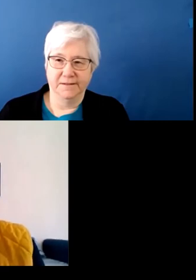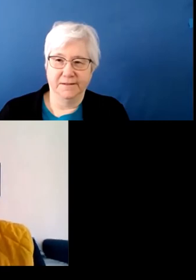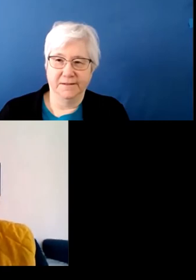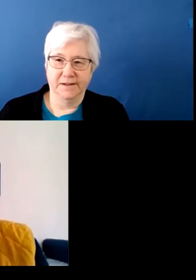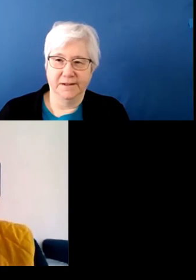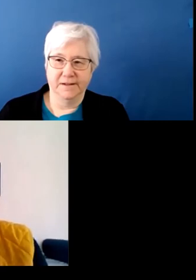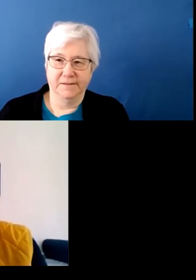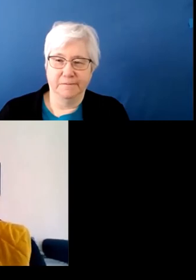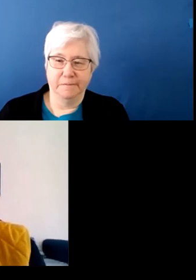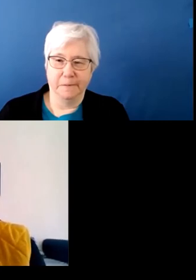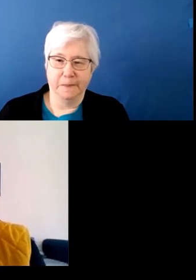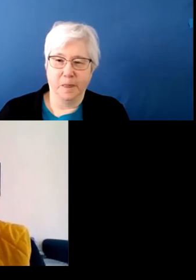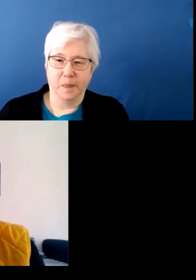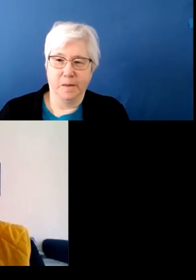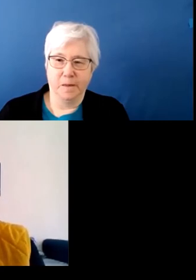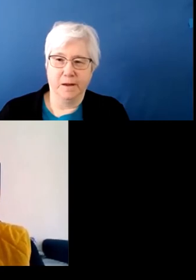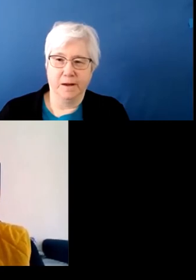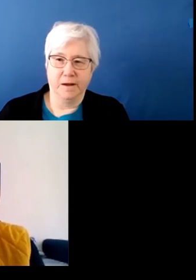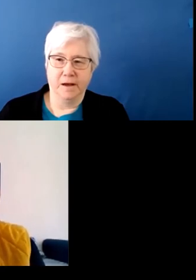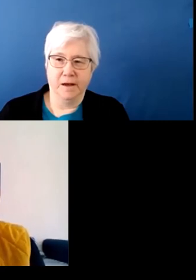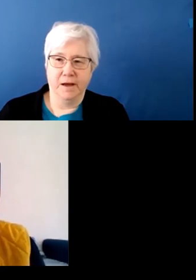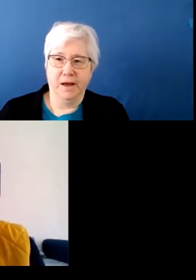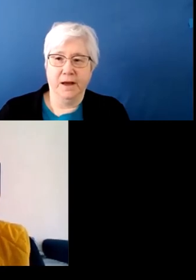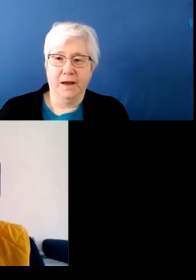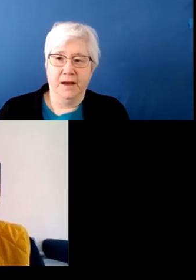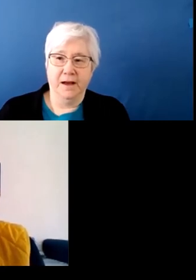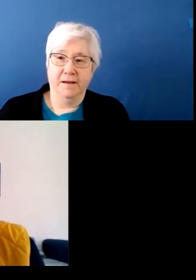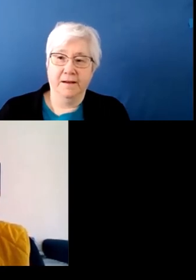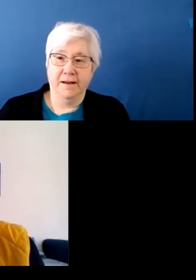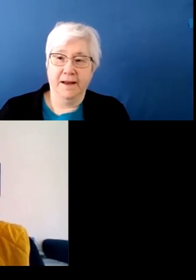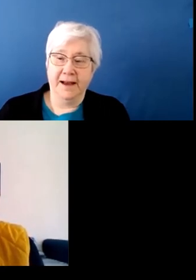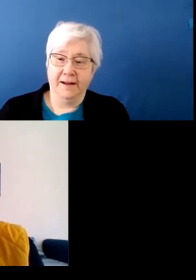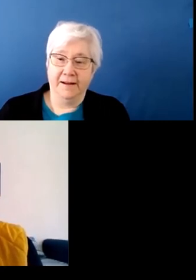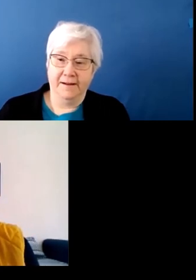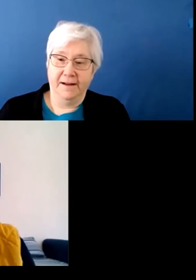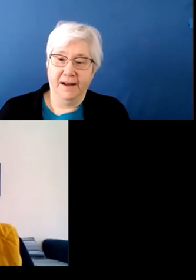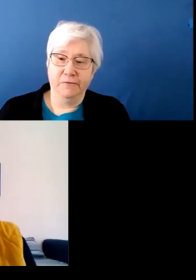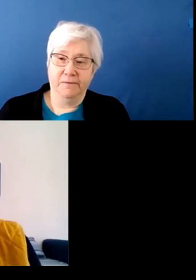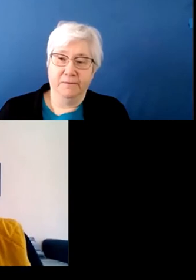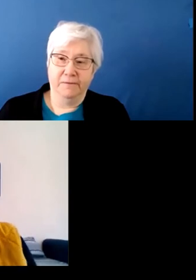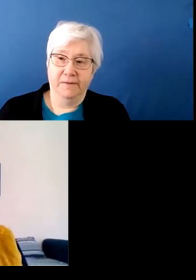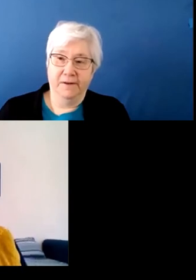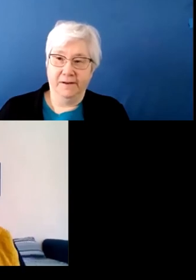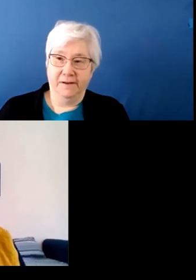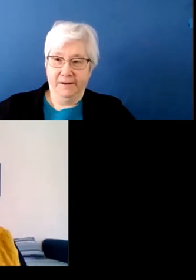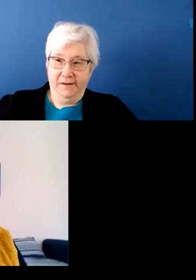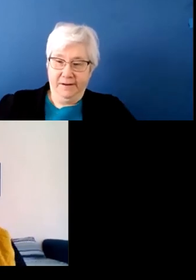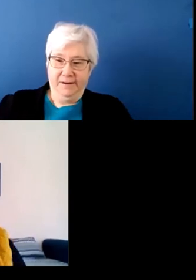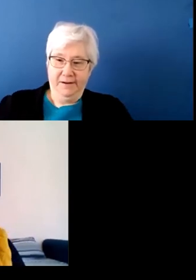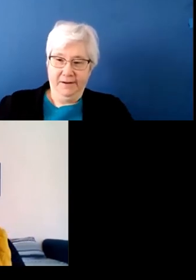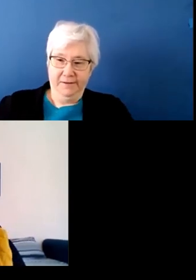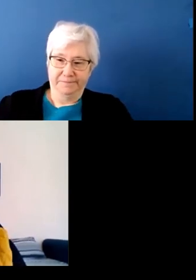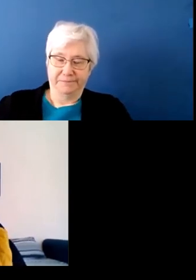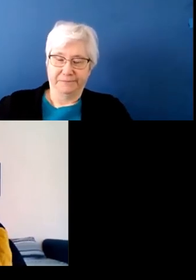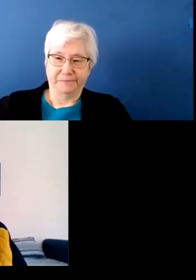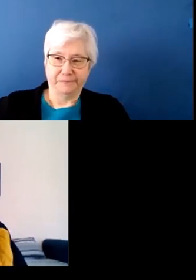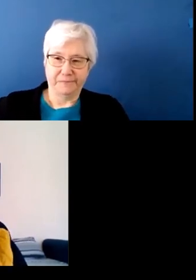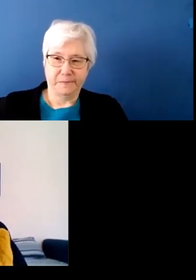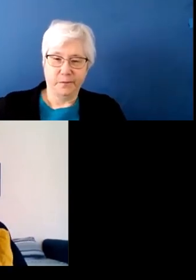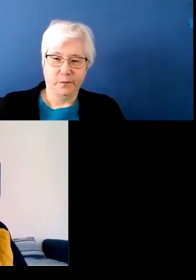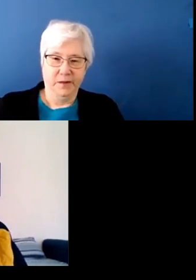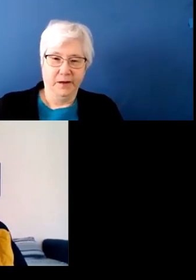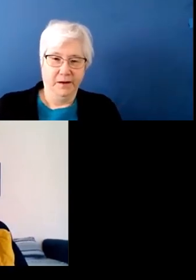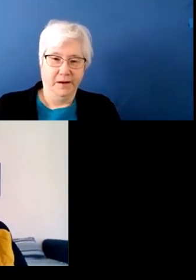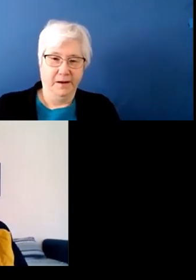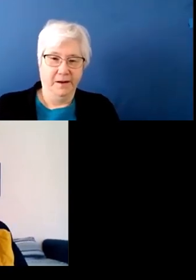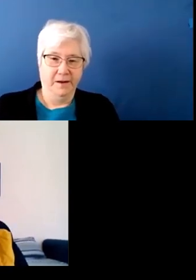someone who works for the property to do the cleanup um this is this is a this is one of those things where it just seems a little bit out